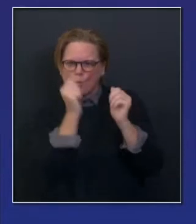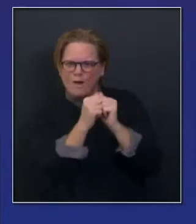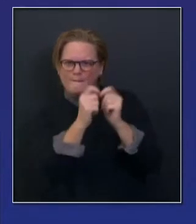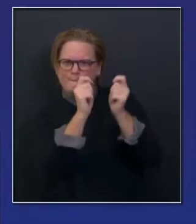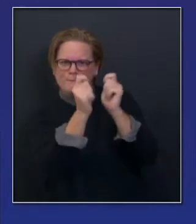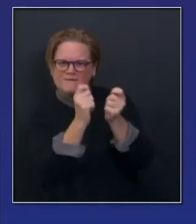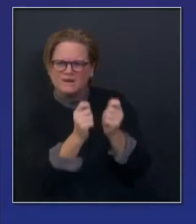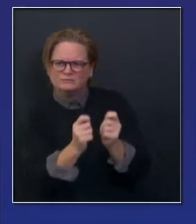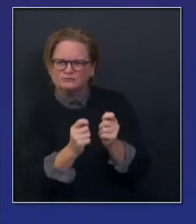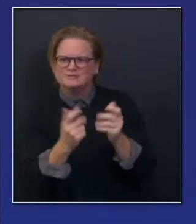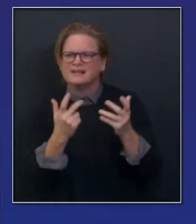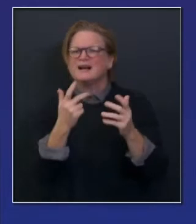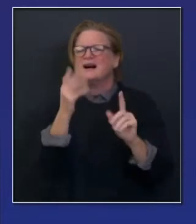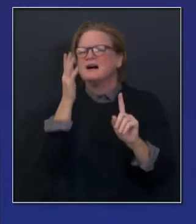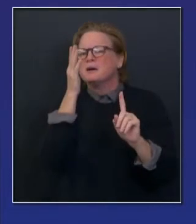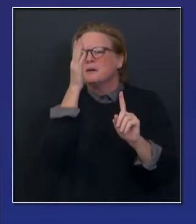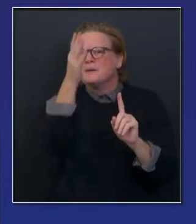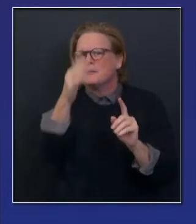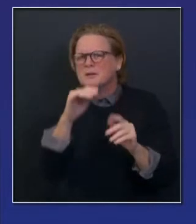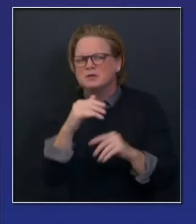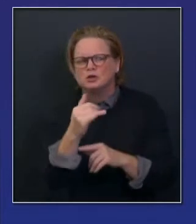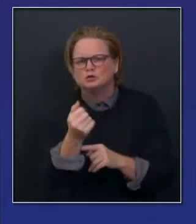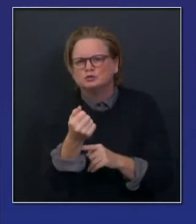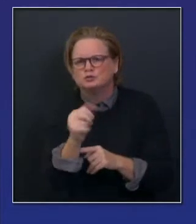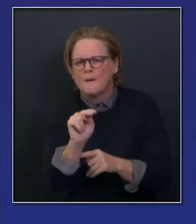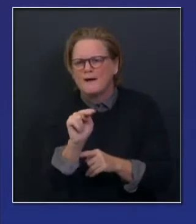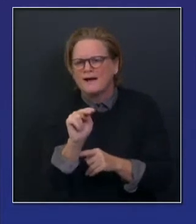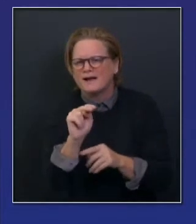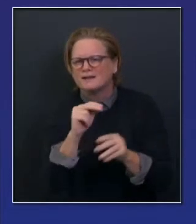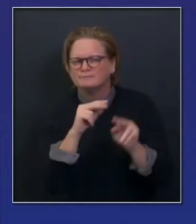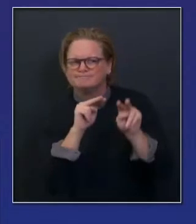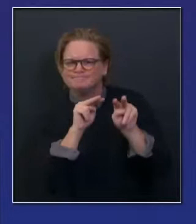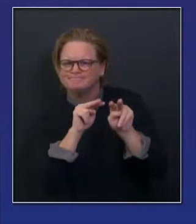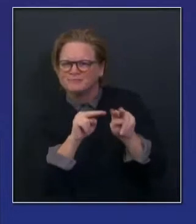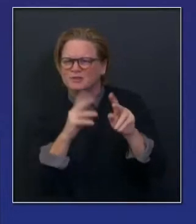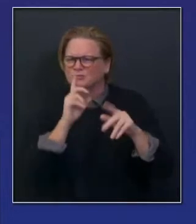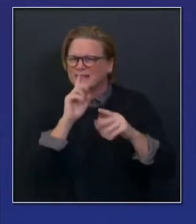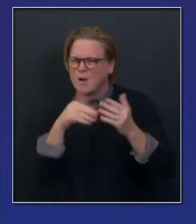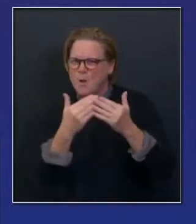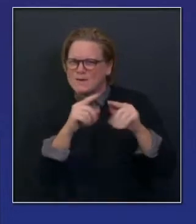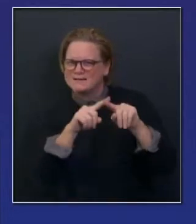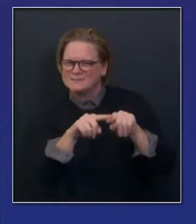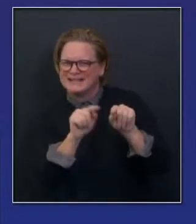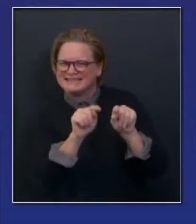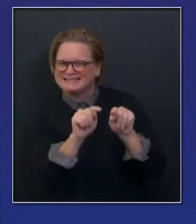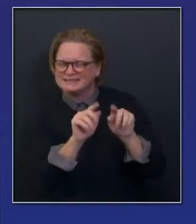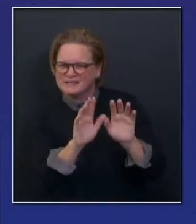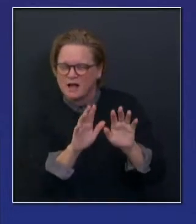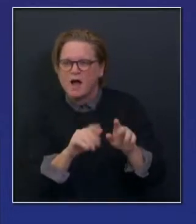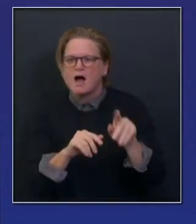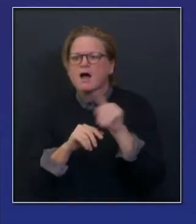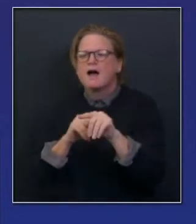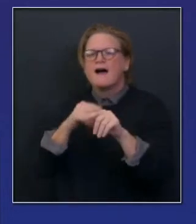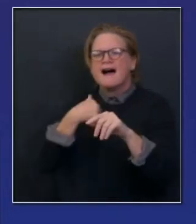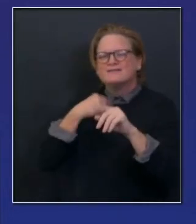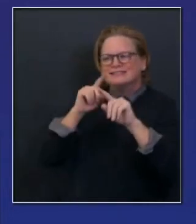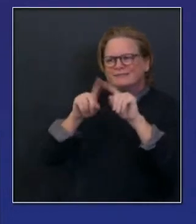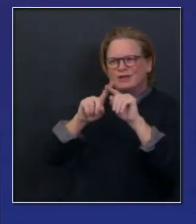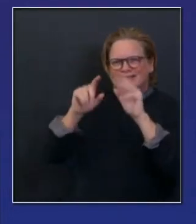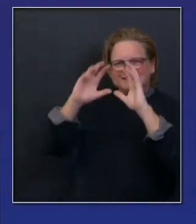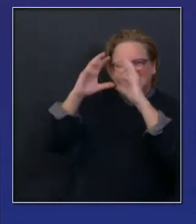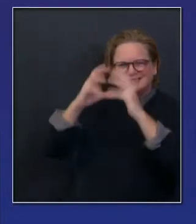have obvious guidelines related to that, and they're based upon the tiered status that many of us become very familiar with as it relates to purple,